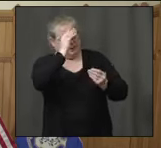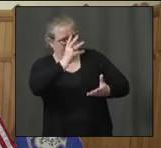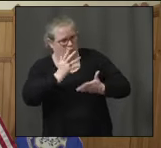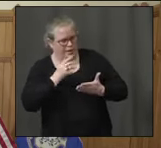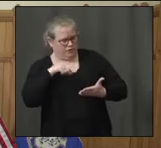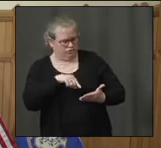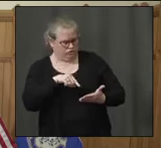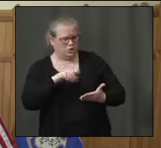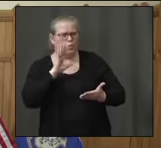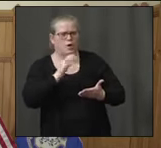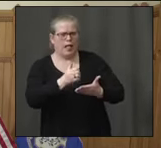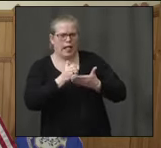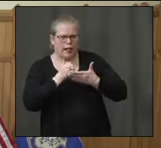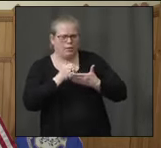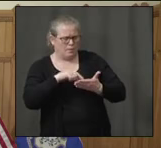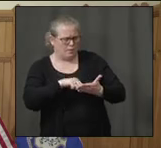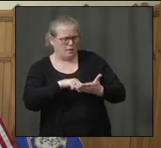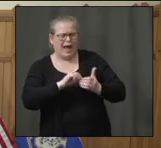what is safe to reopen?